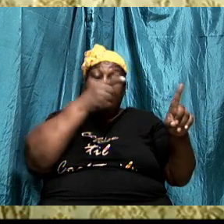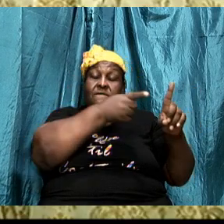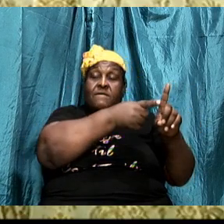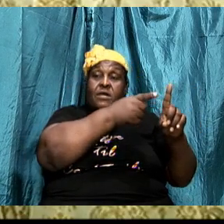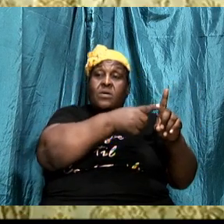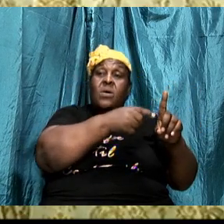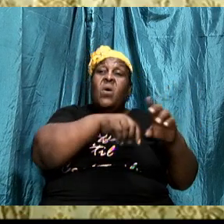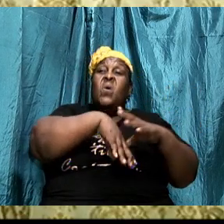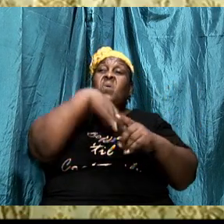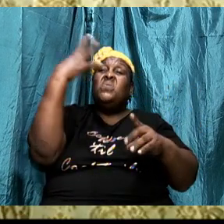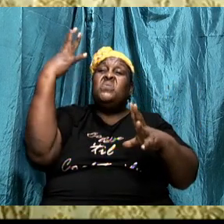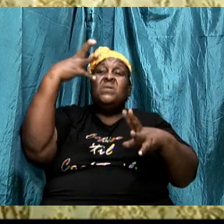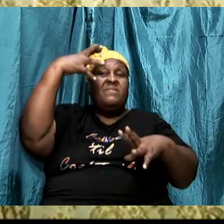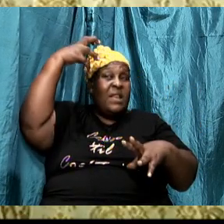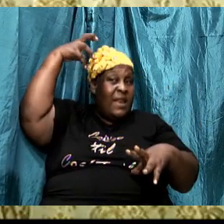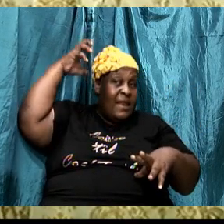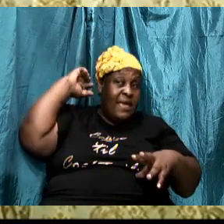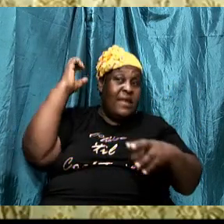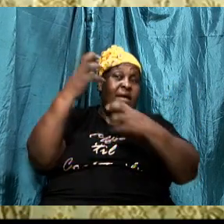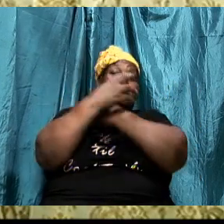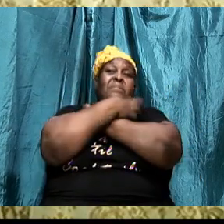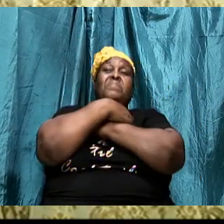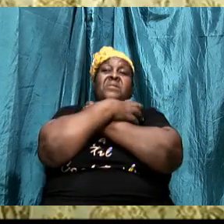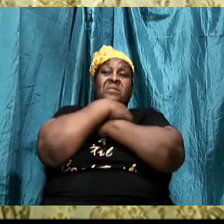to give me the victory over this.